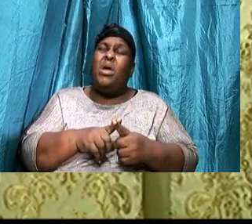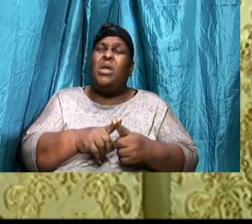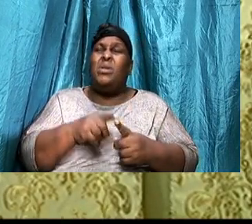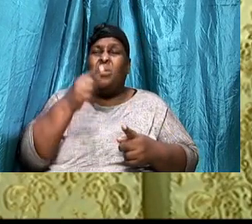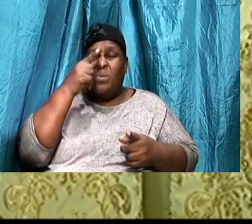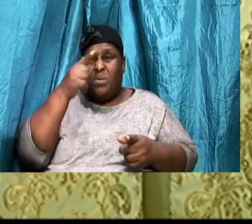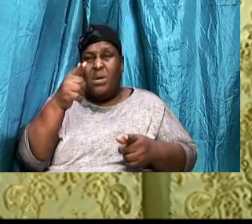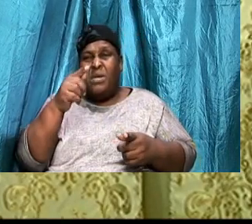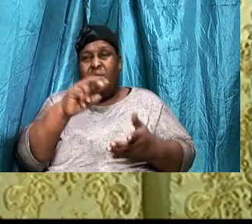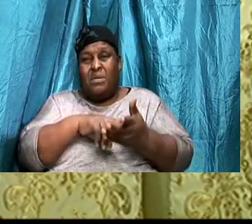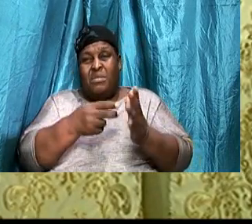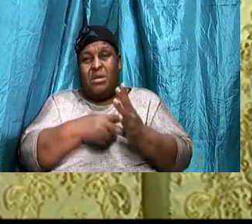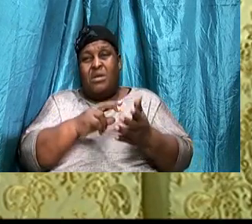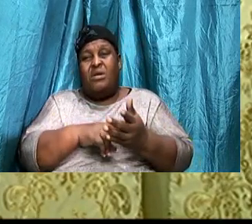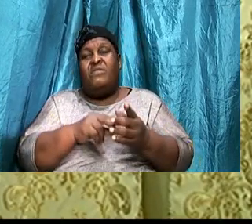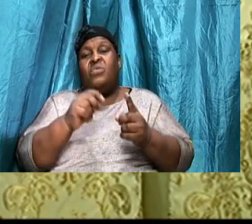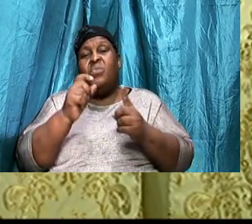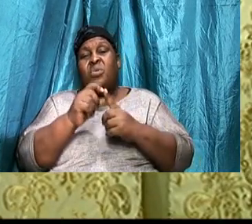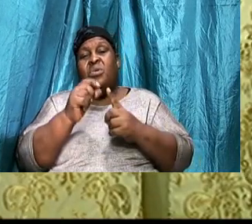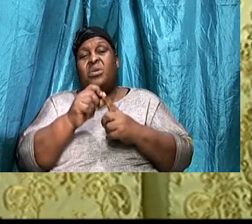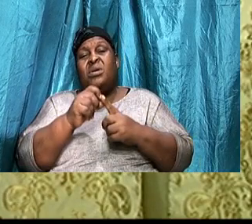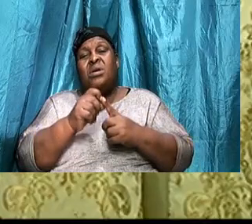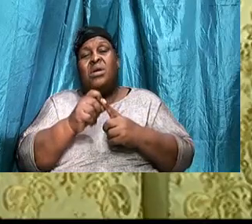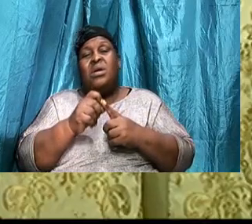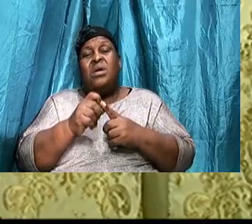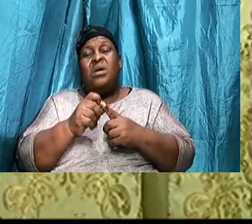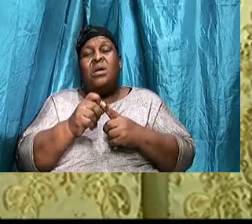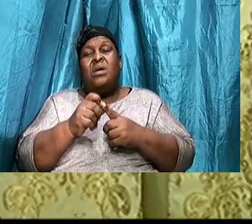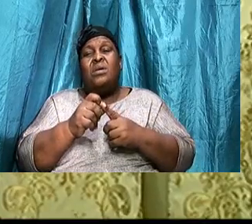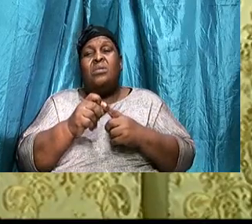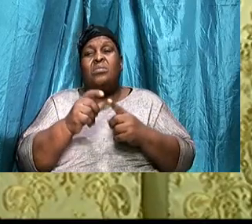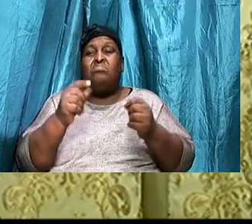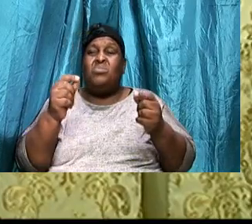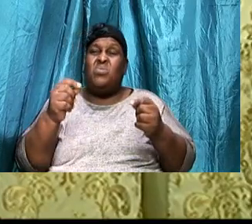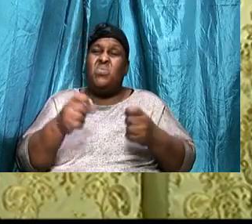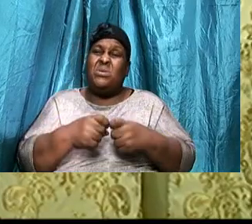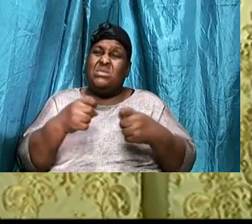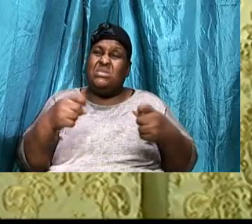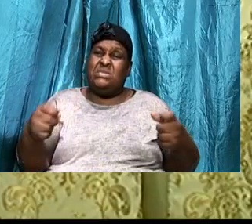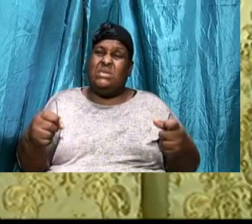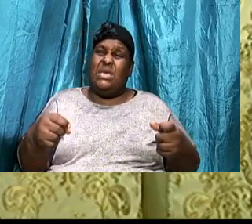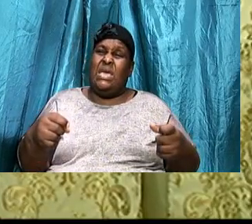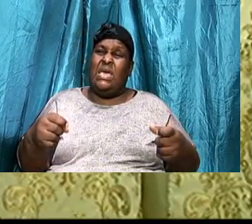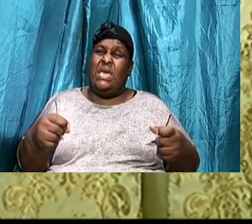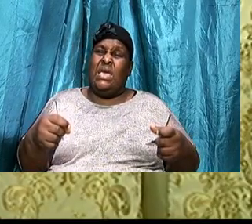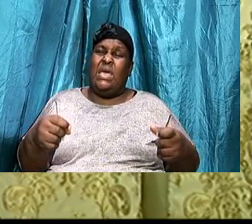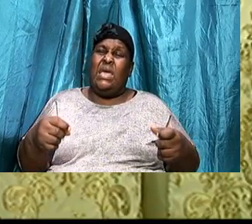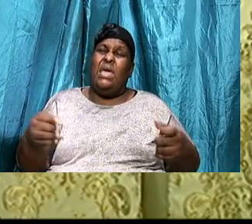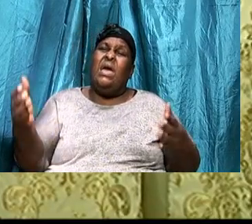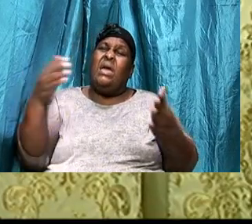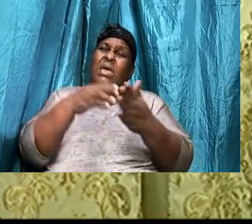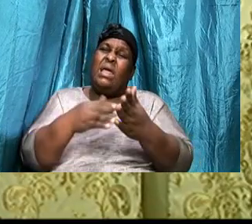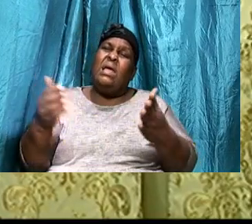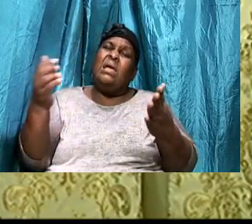Does, A sinning, Habitually, It is considered, As unrighteousness,